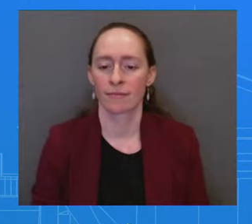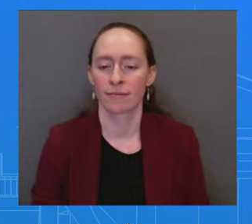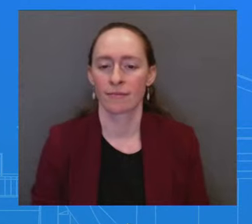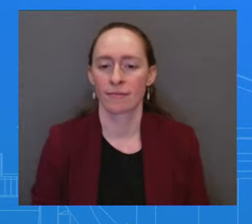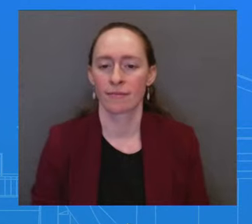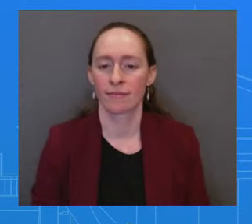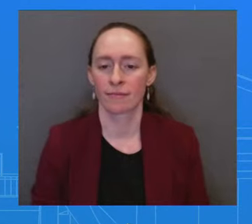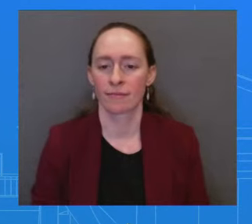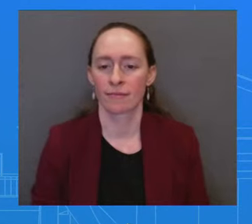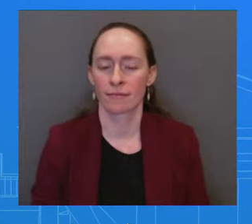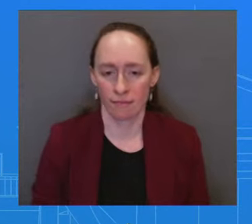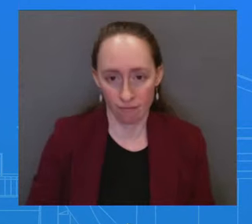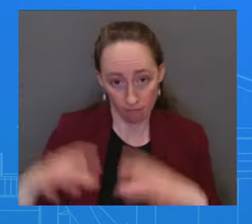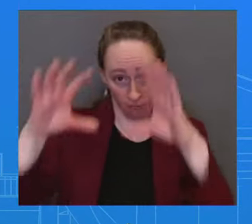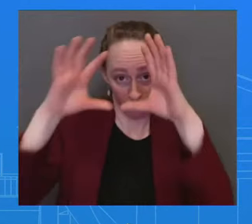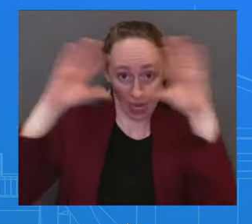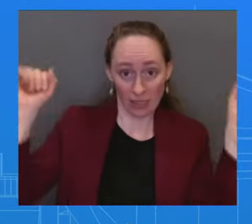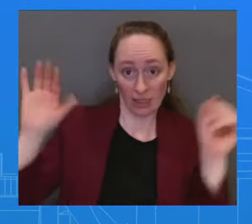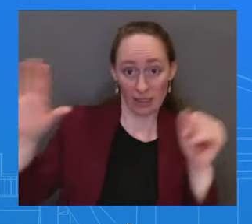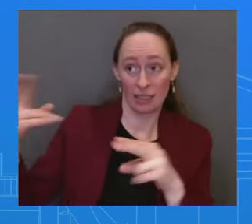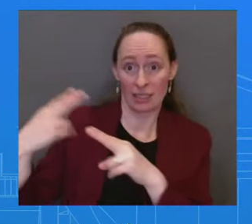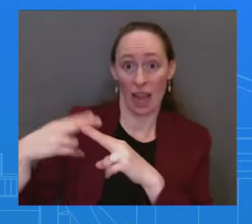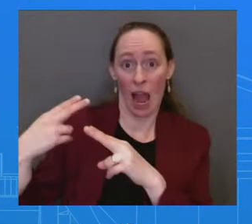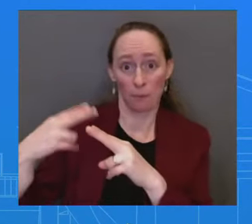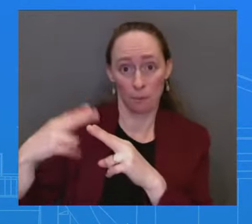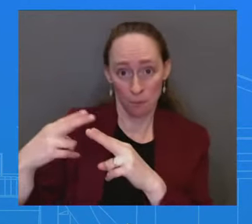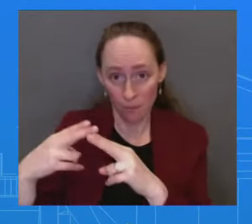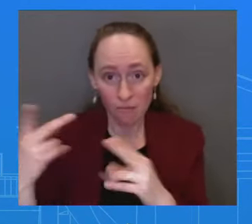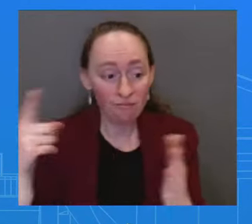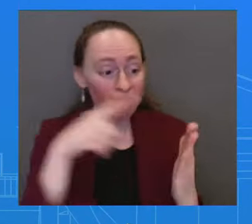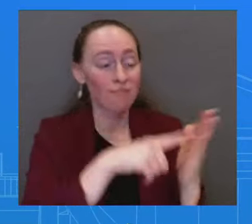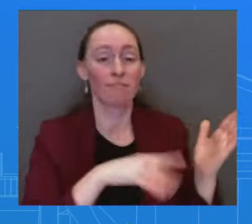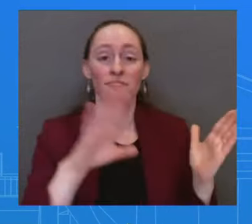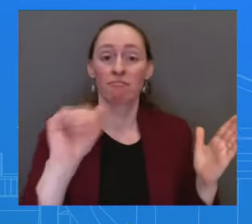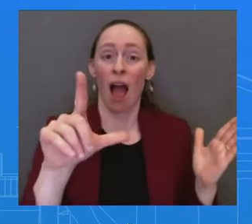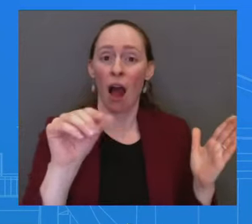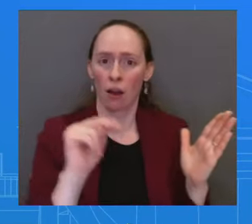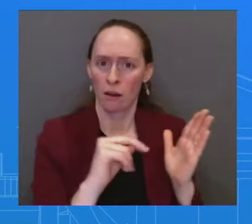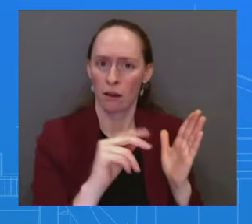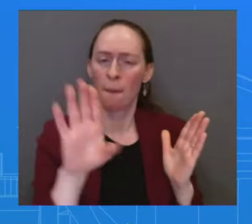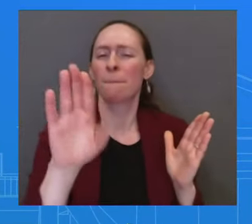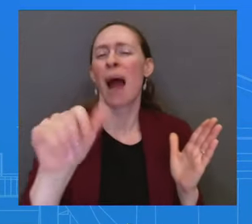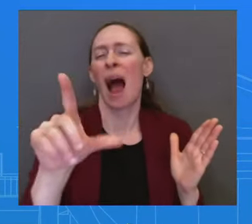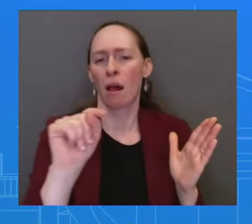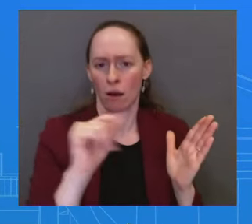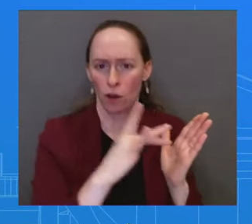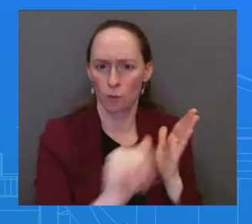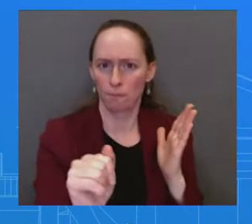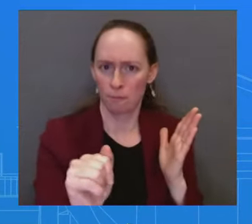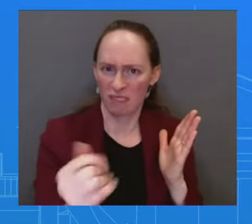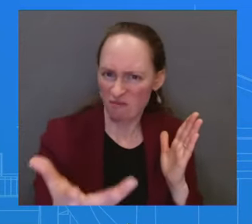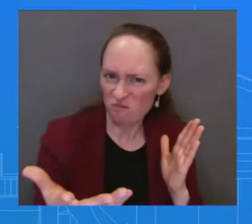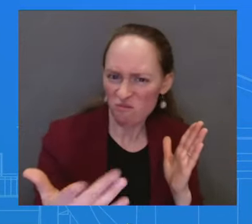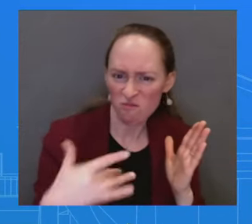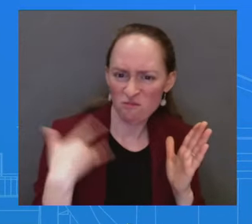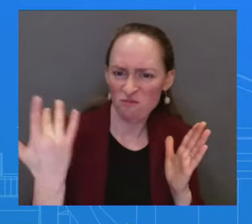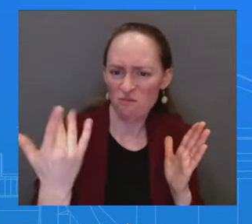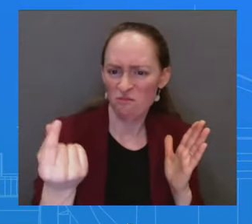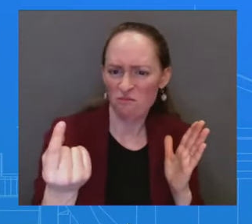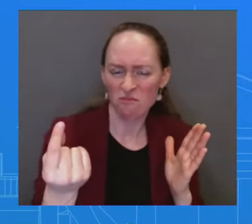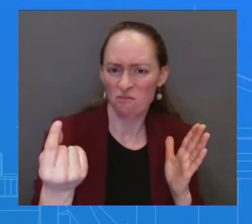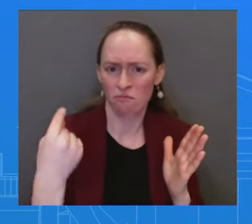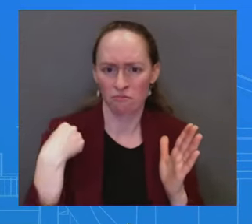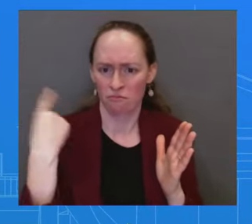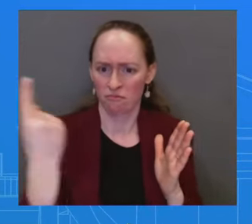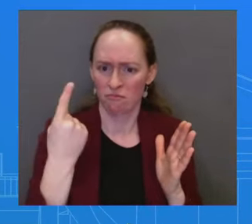of the supporters are trying to write his name in onto that ballot there. Without speaking to 2024 at all, how does the President